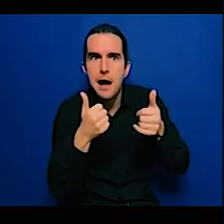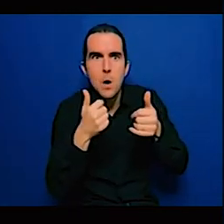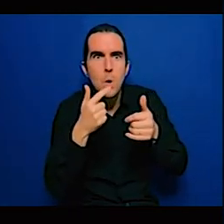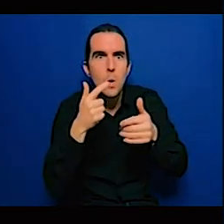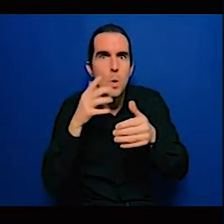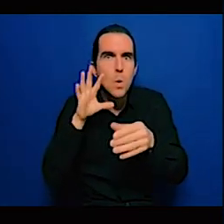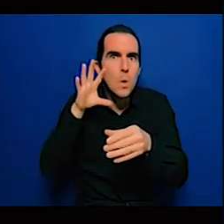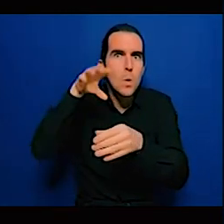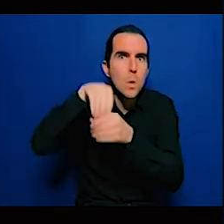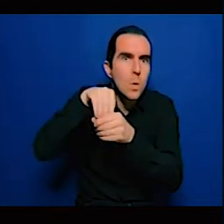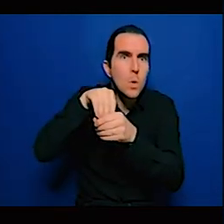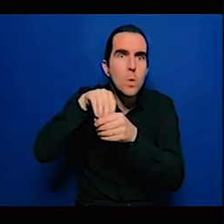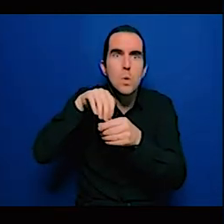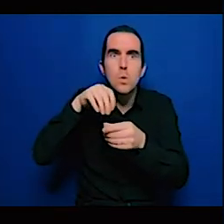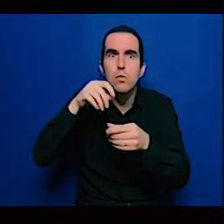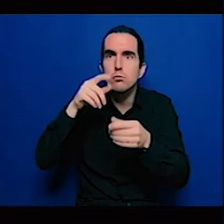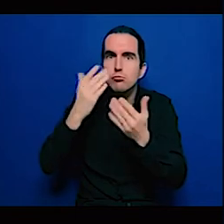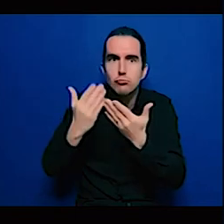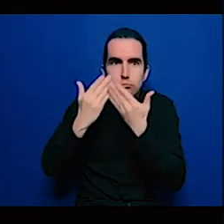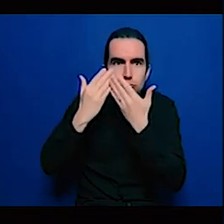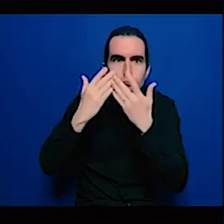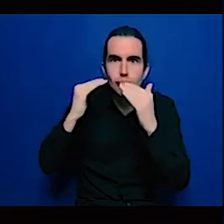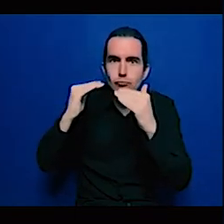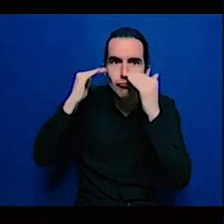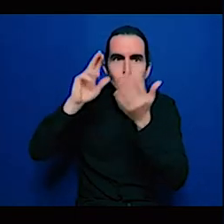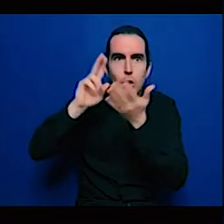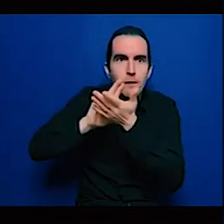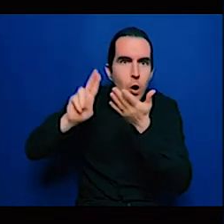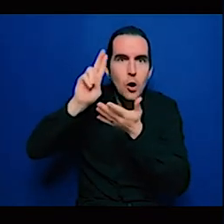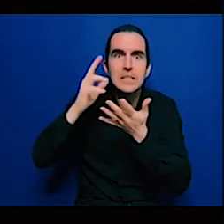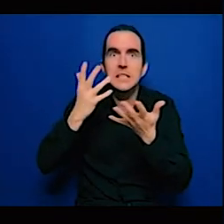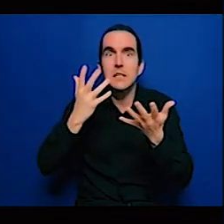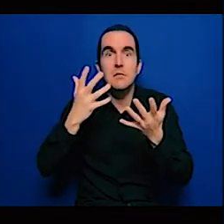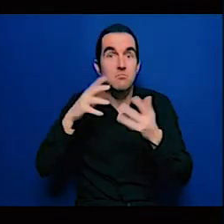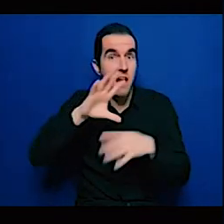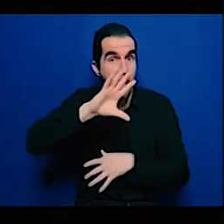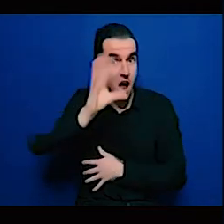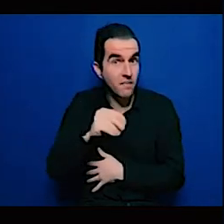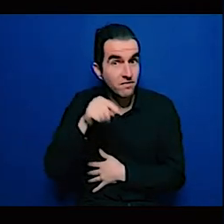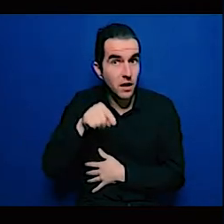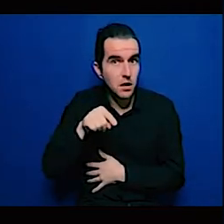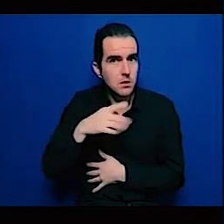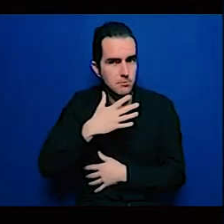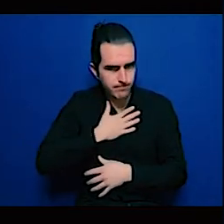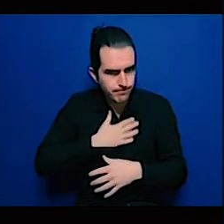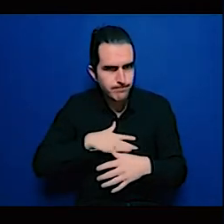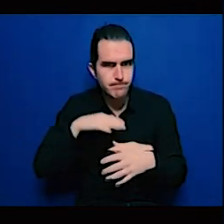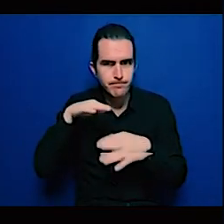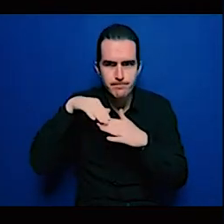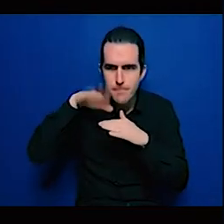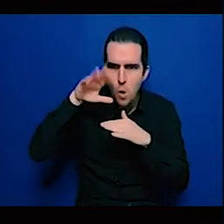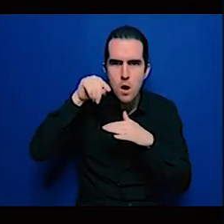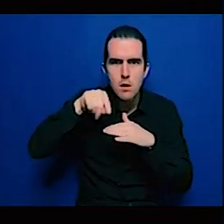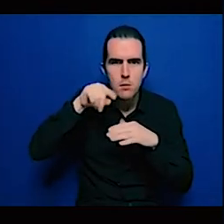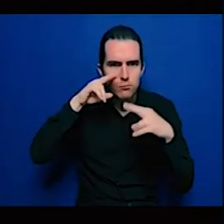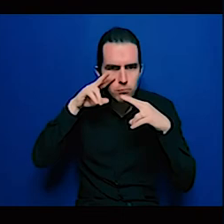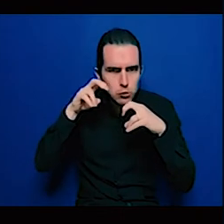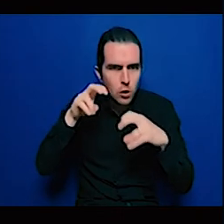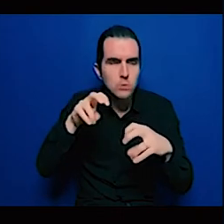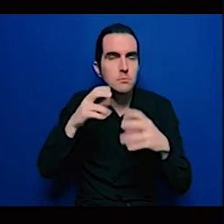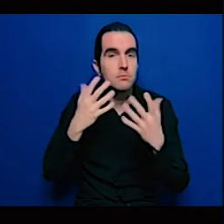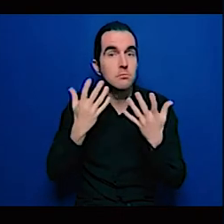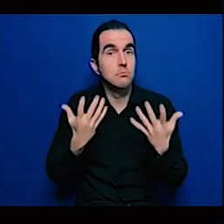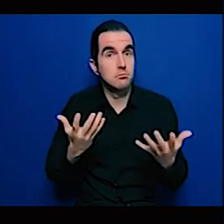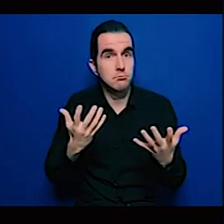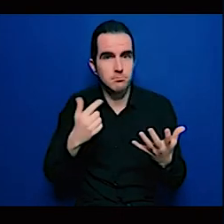and we have to target those priorities no you can't continue to do energy transfers that's not enough you have to update